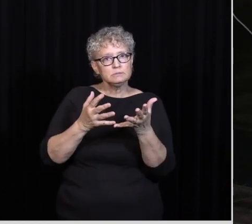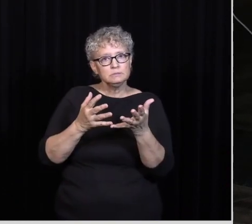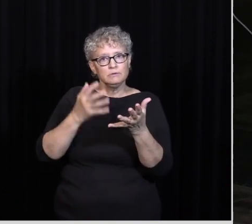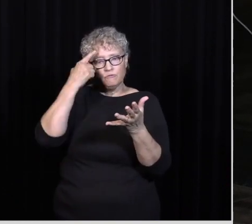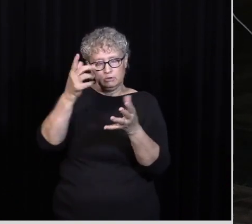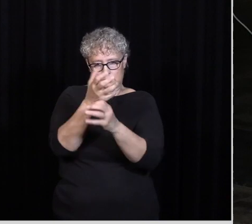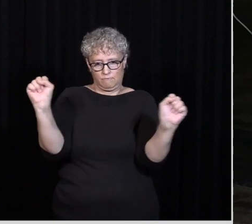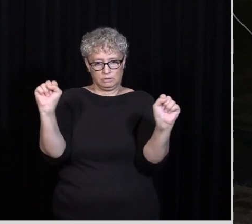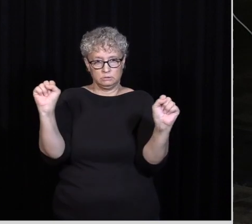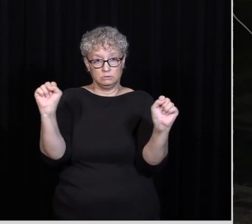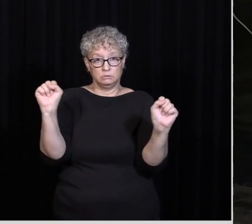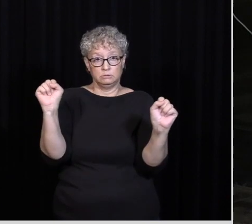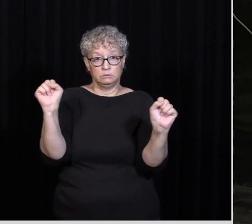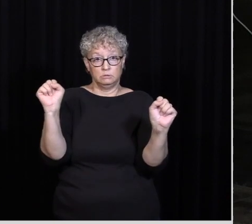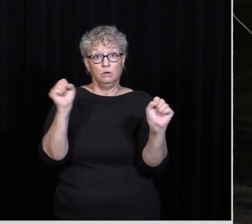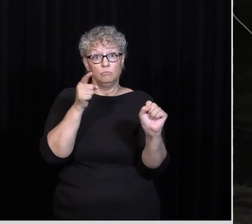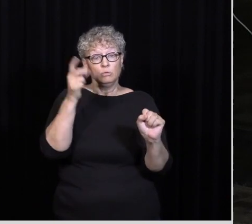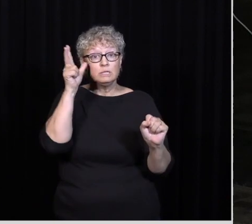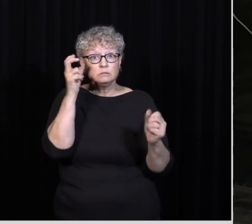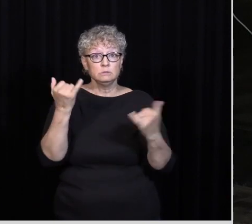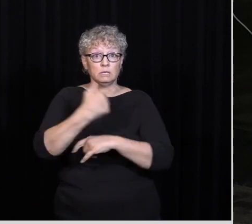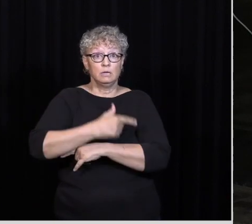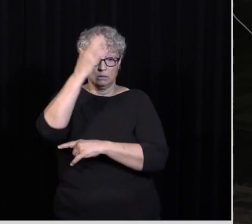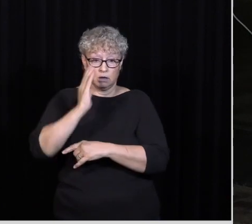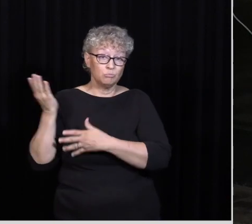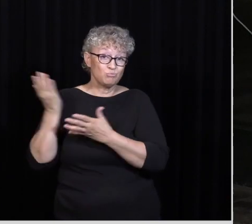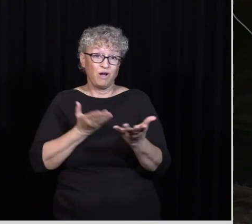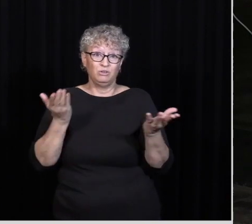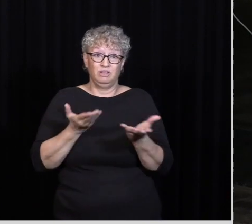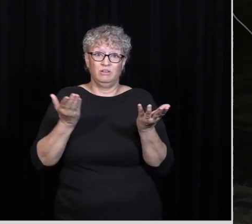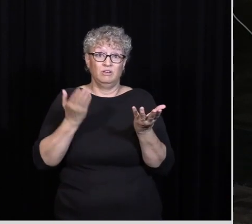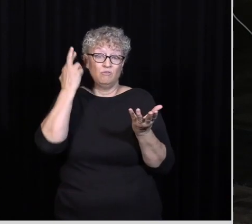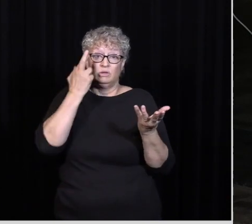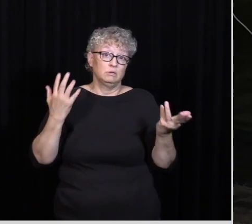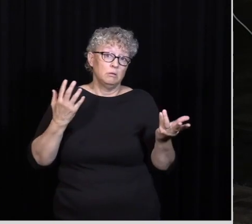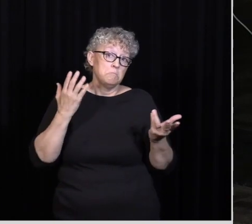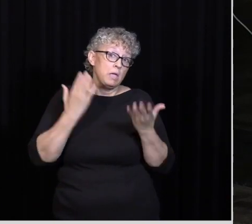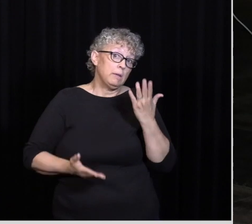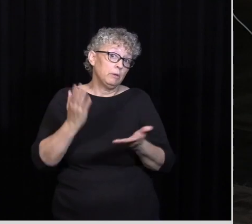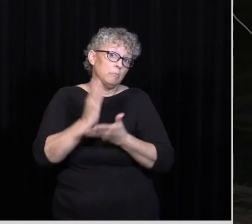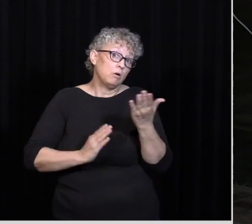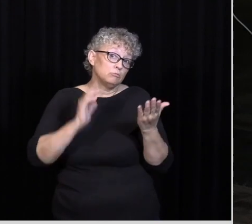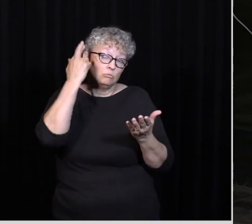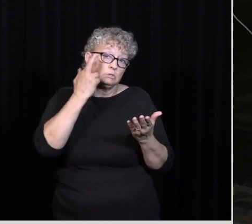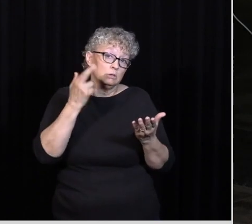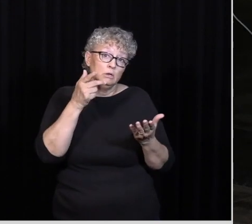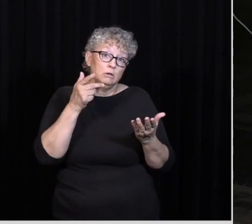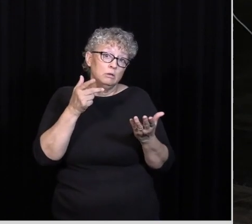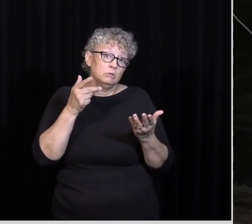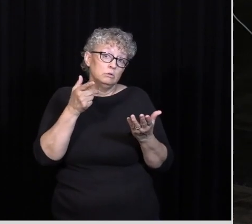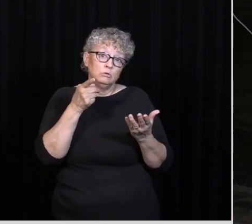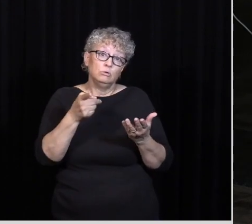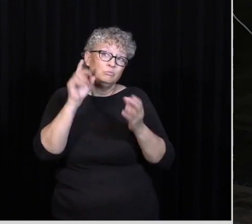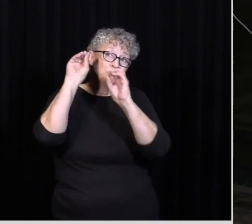Listening Today God Brought You Here For A Reason And Maybe Part Of The Reason Is That You're Putting A Lot Of A Lot Of Your Confidence